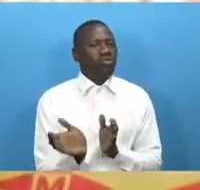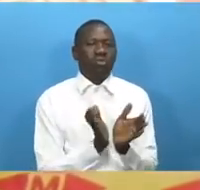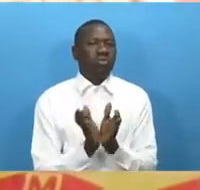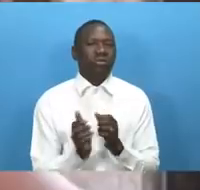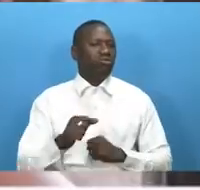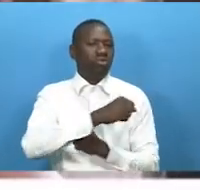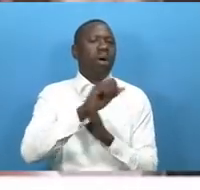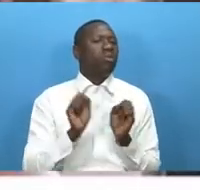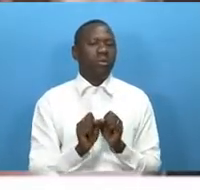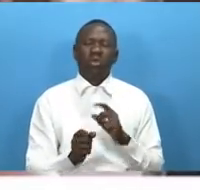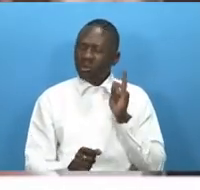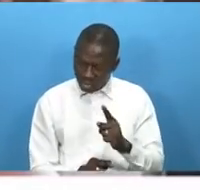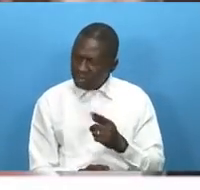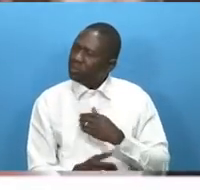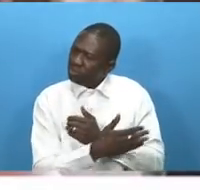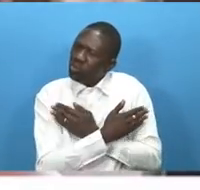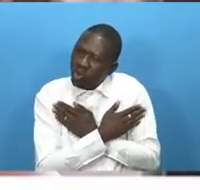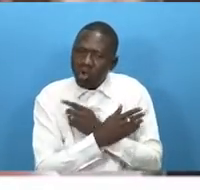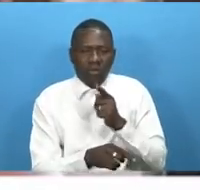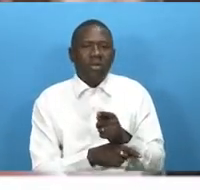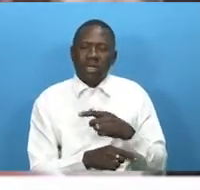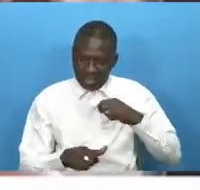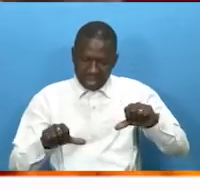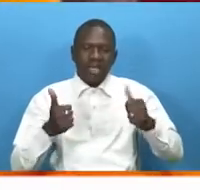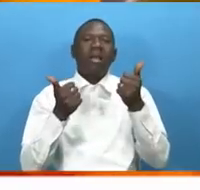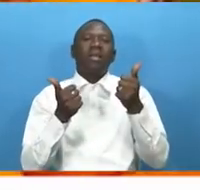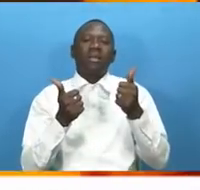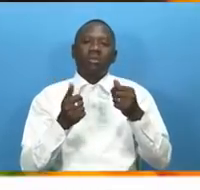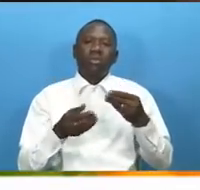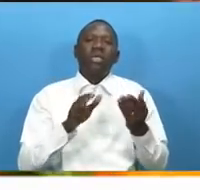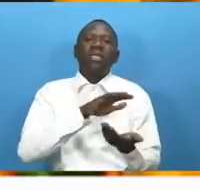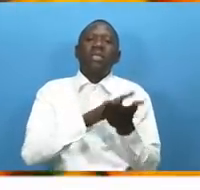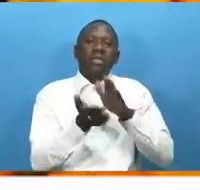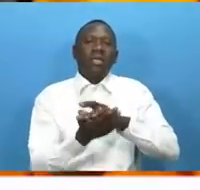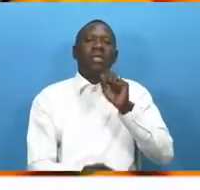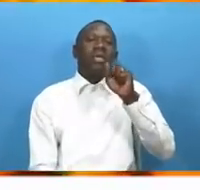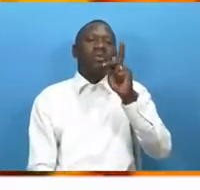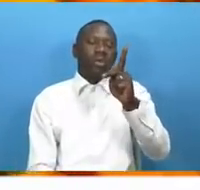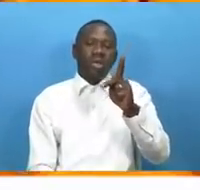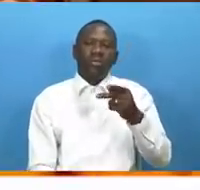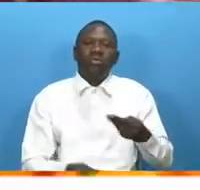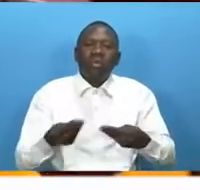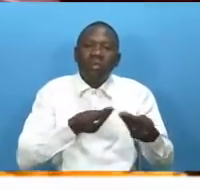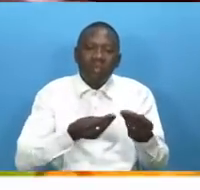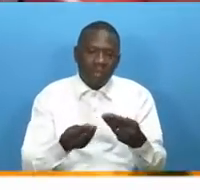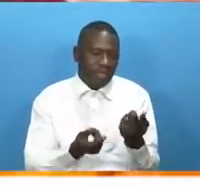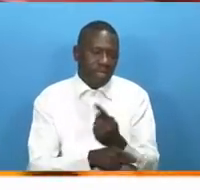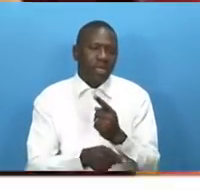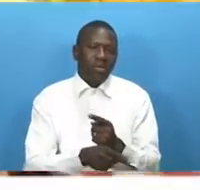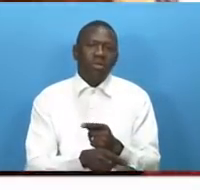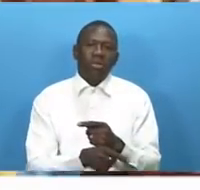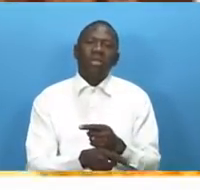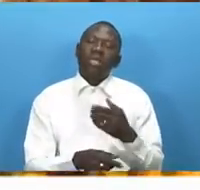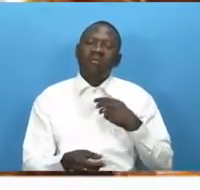it later i started going to the seraconda market to sell vegetables imported from customers to the women selling there